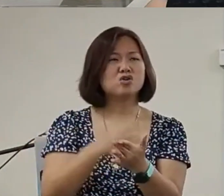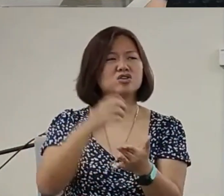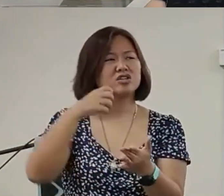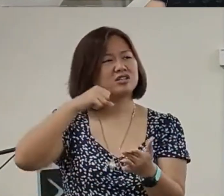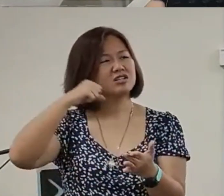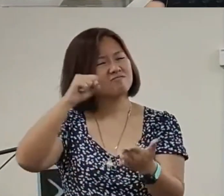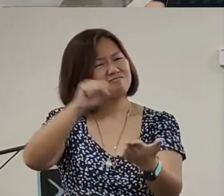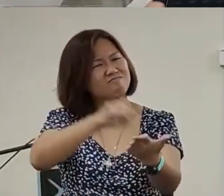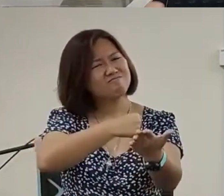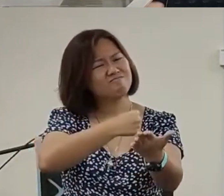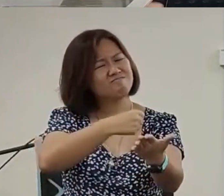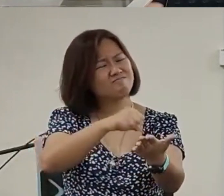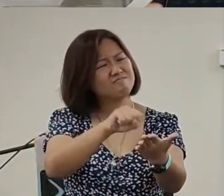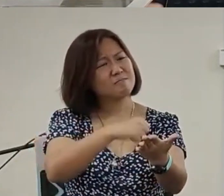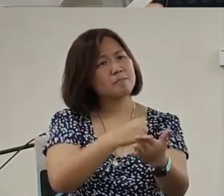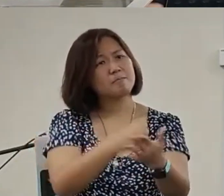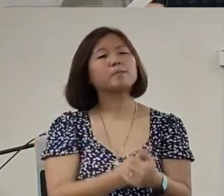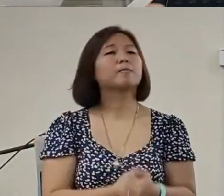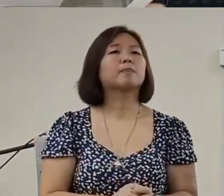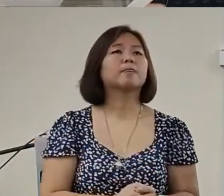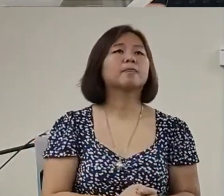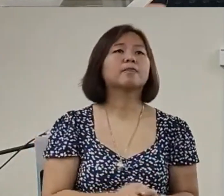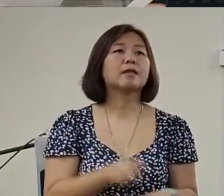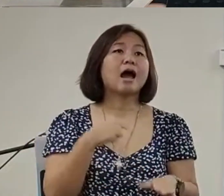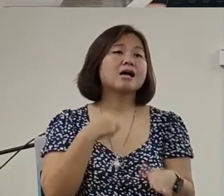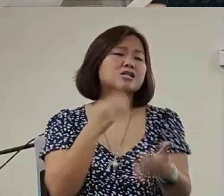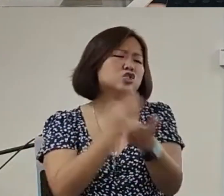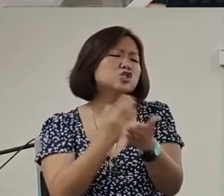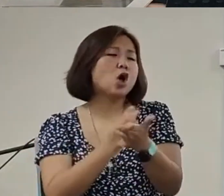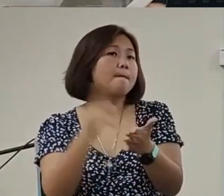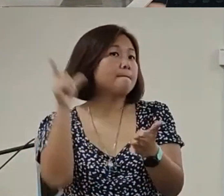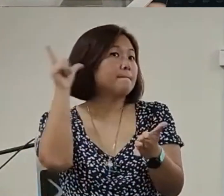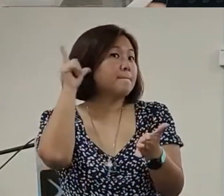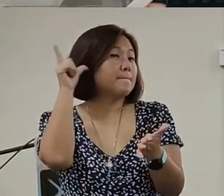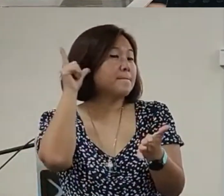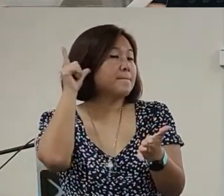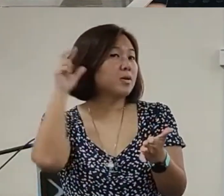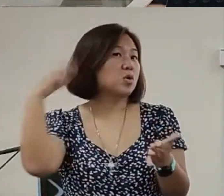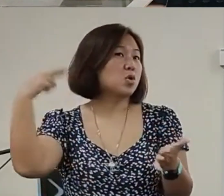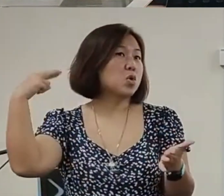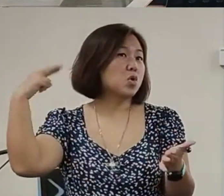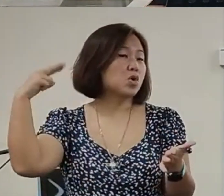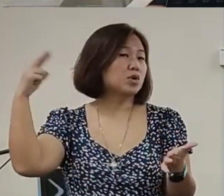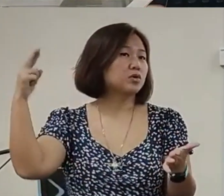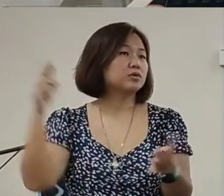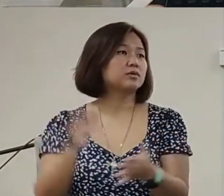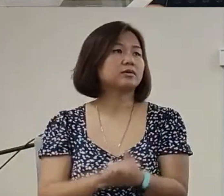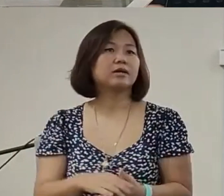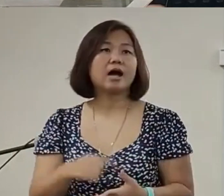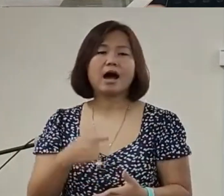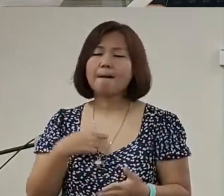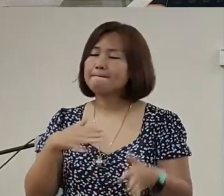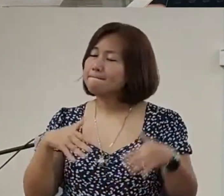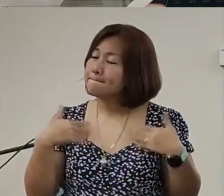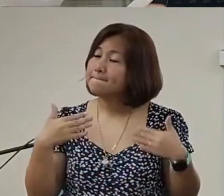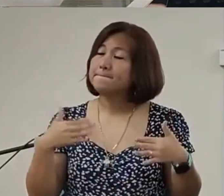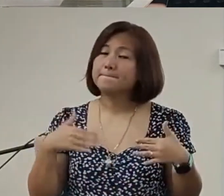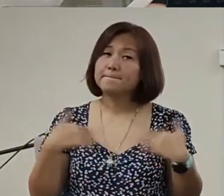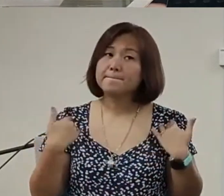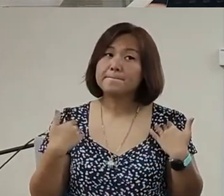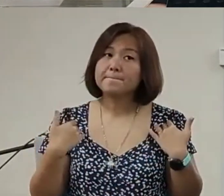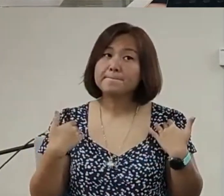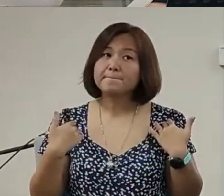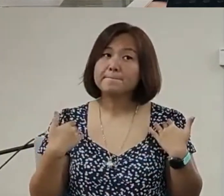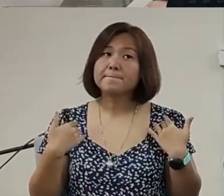all these things I threw away simply I don't listen I don't listen to radio I have no time for this and I'm glad I'm